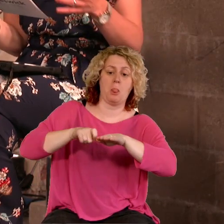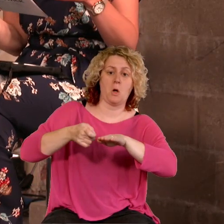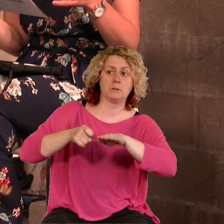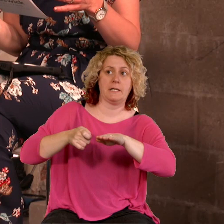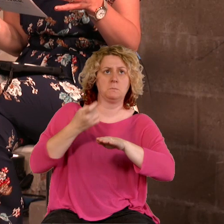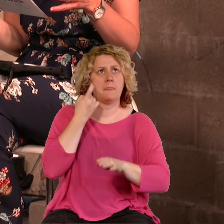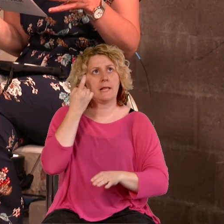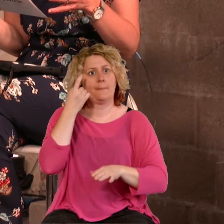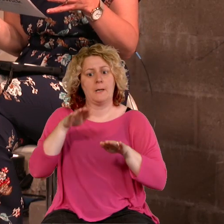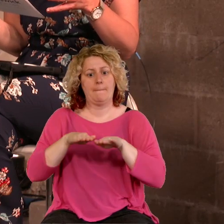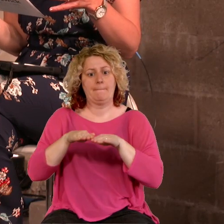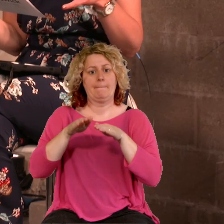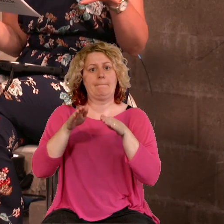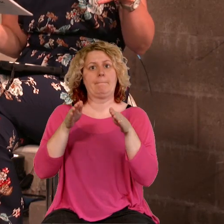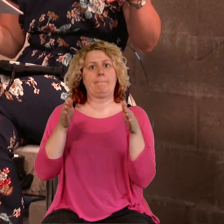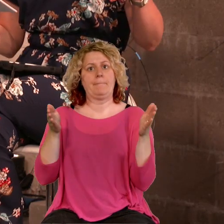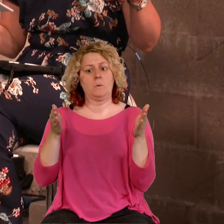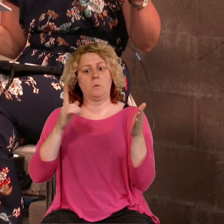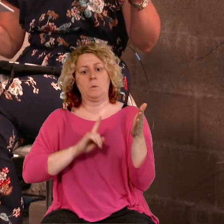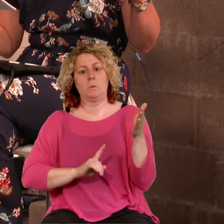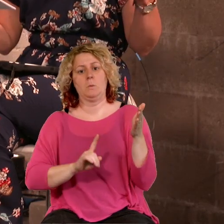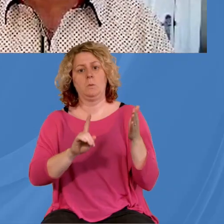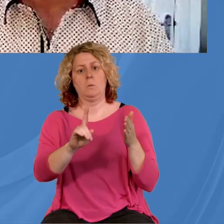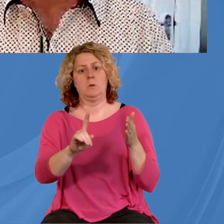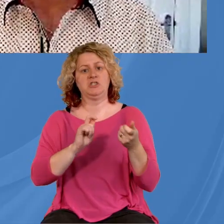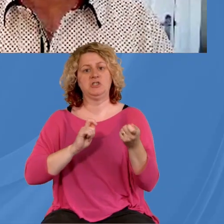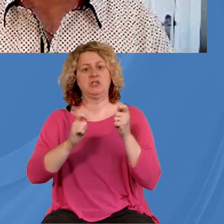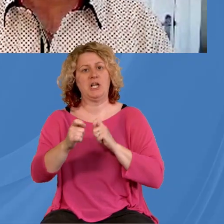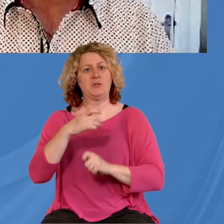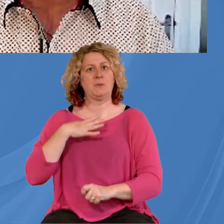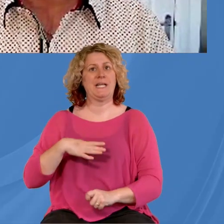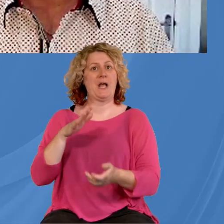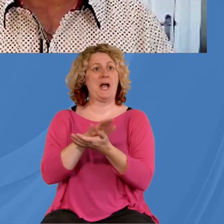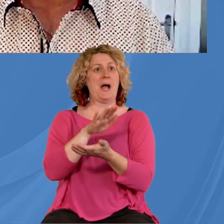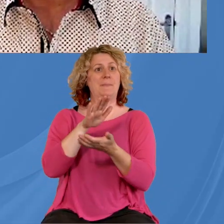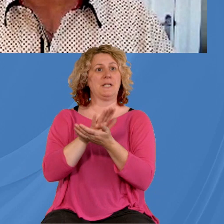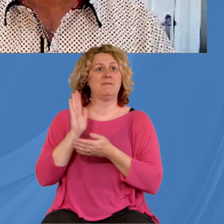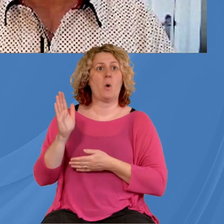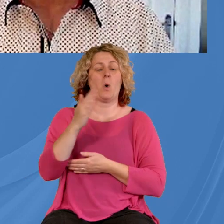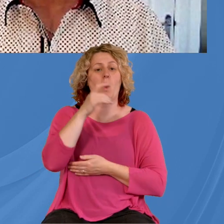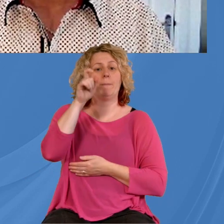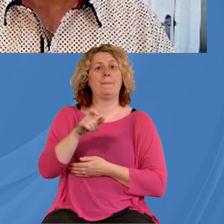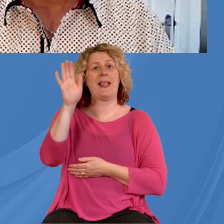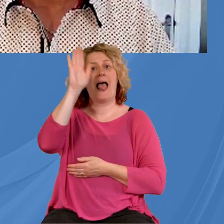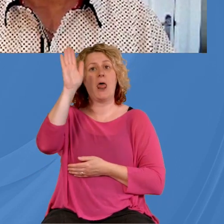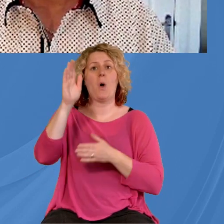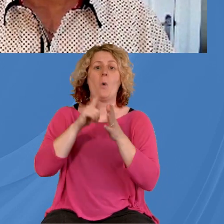all emerge out the other side. We're delighted to have everyone on the line with us now. Hello, Sir Adrian.